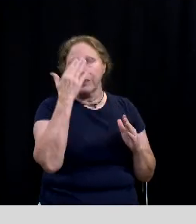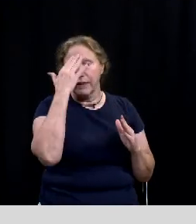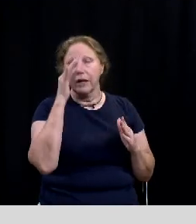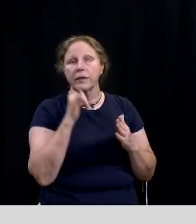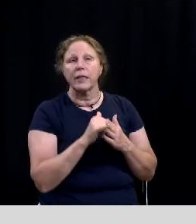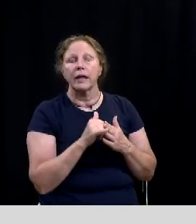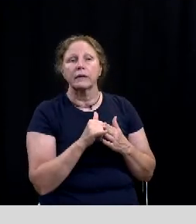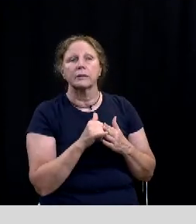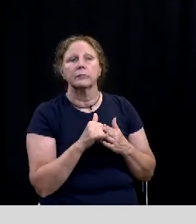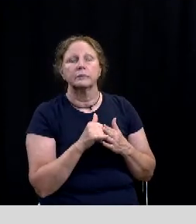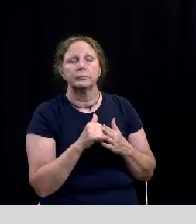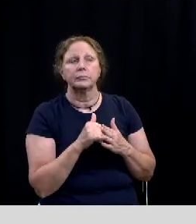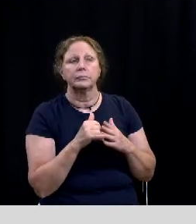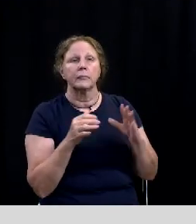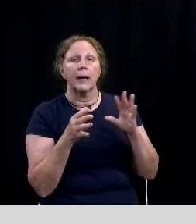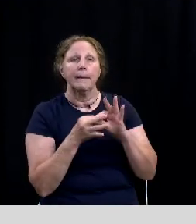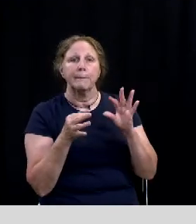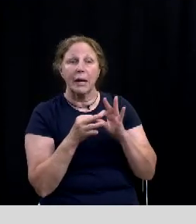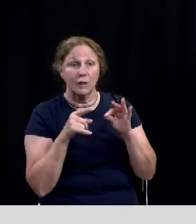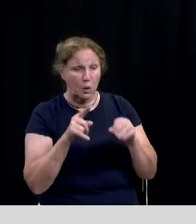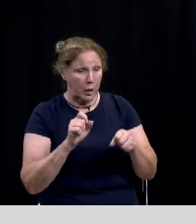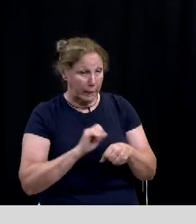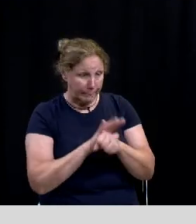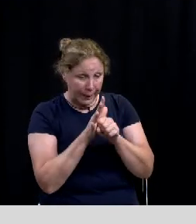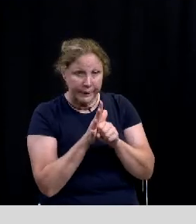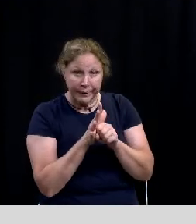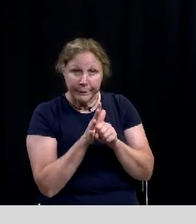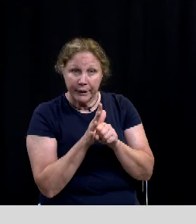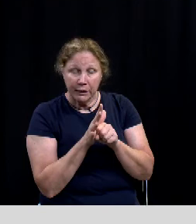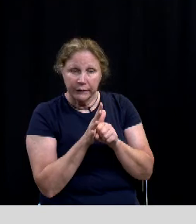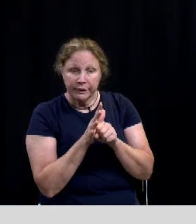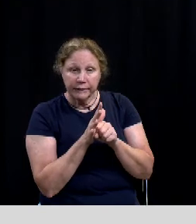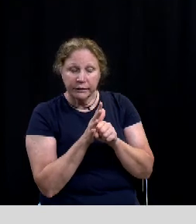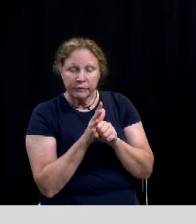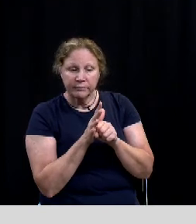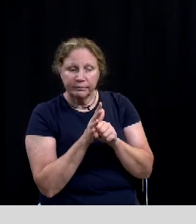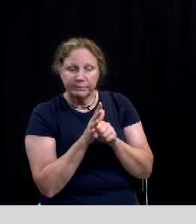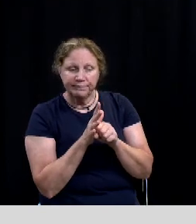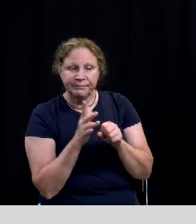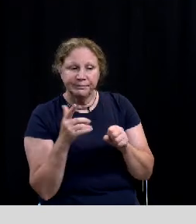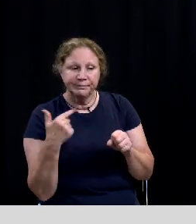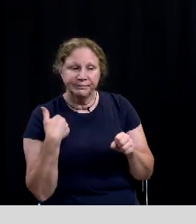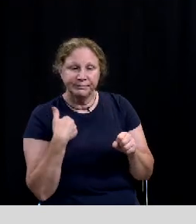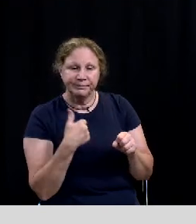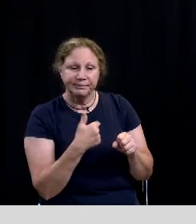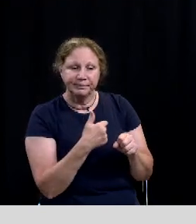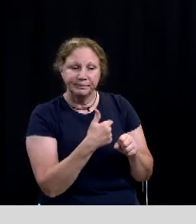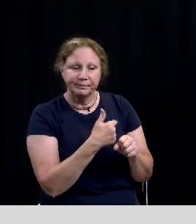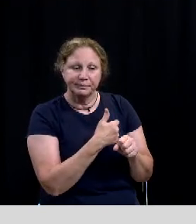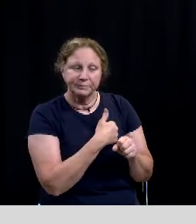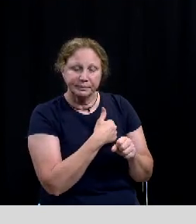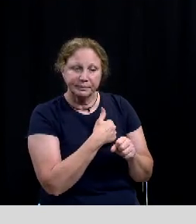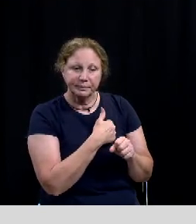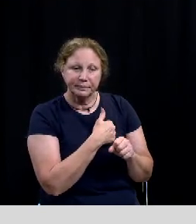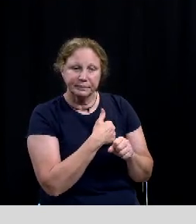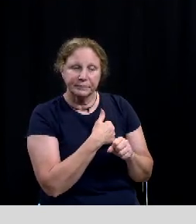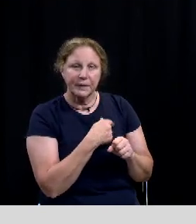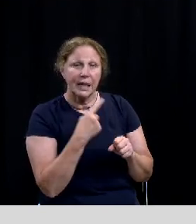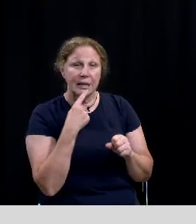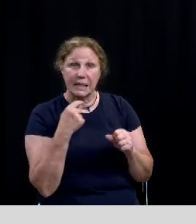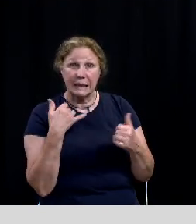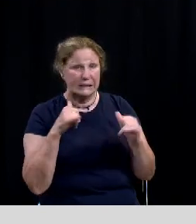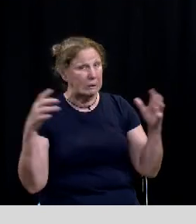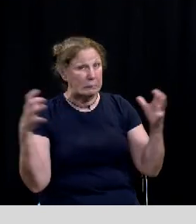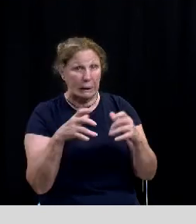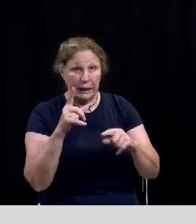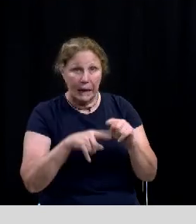of uh even in the middle of a pandemic uh what we are that we're saying no large gatherings and we're putting